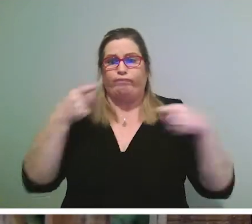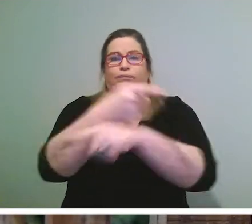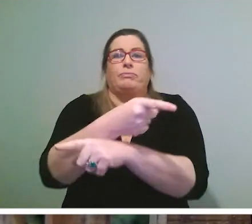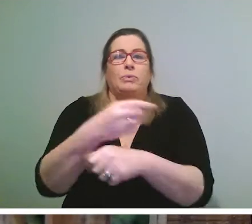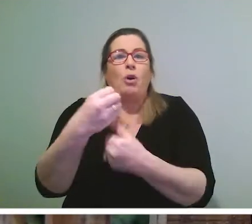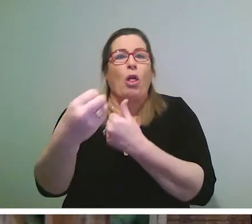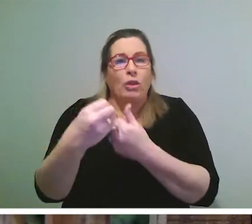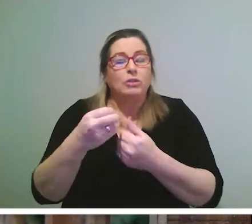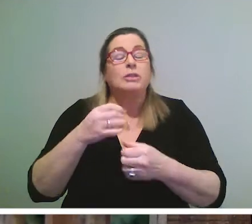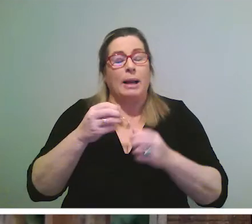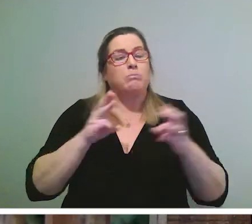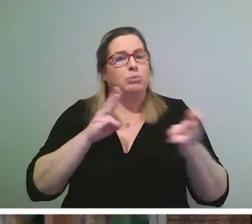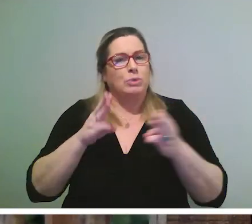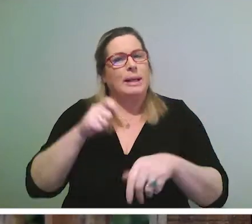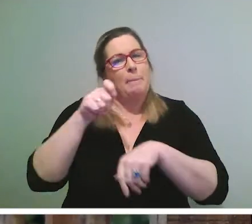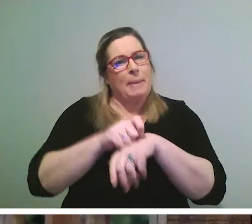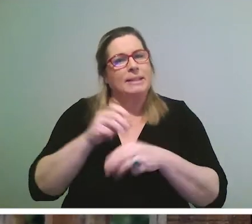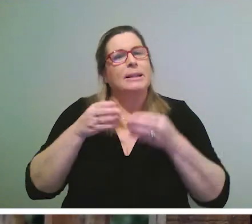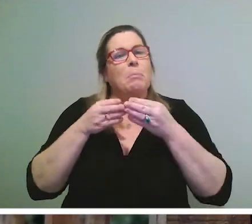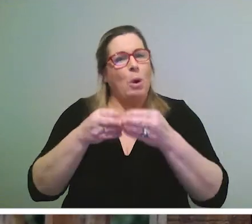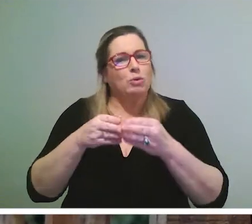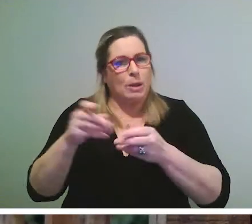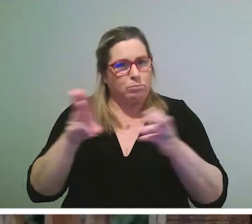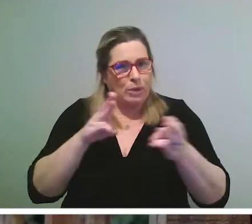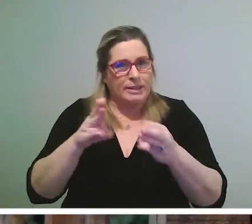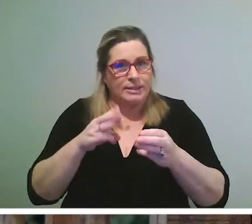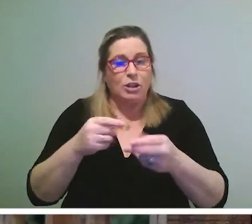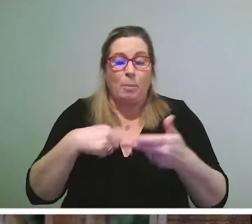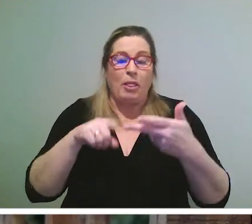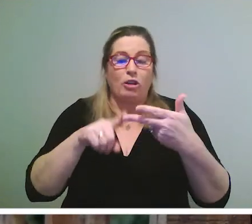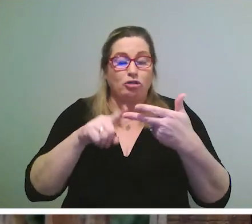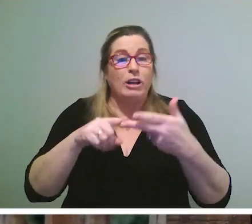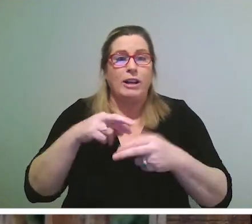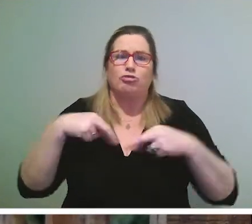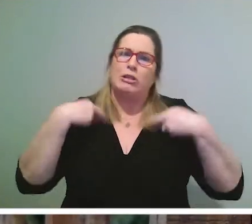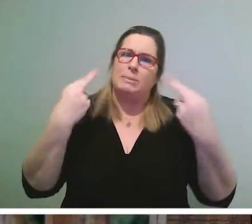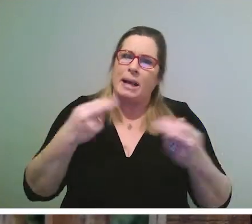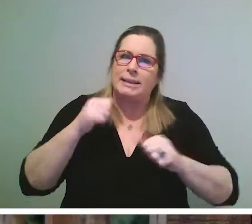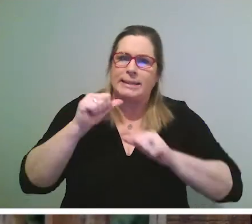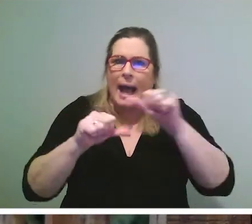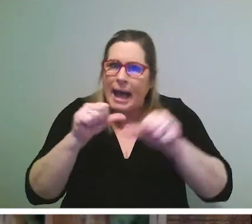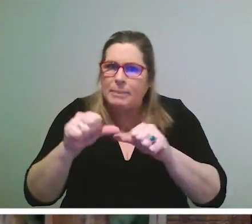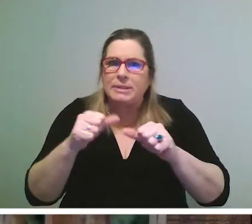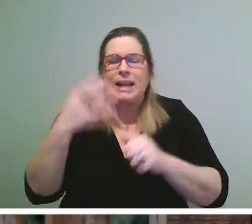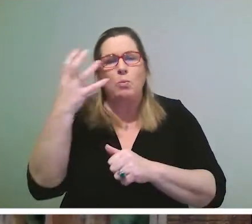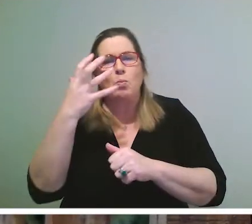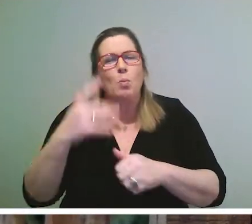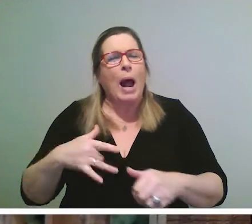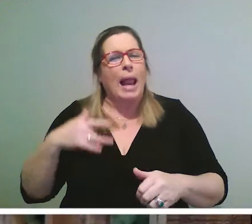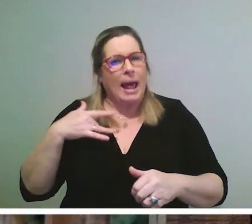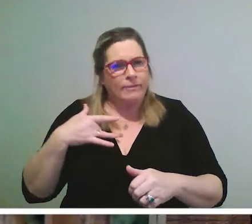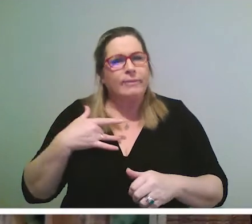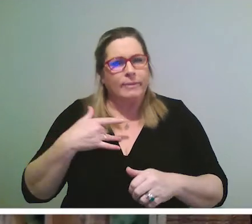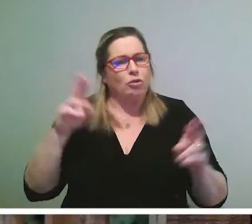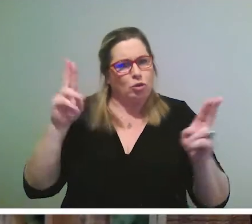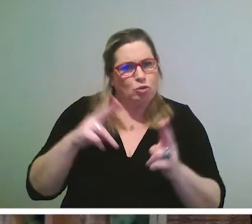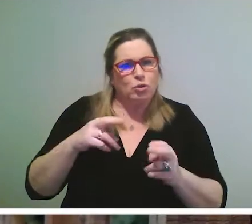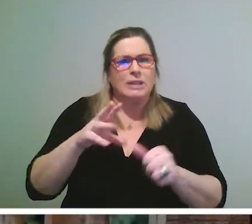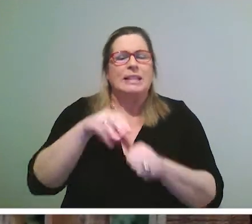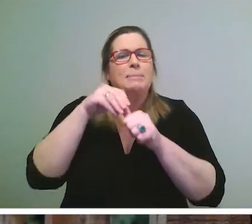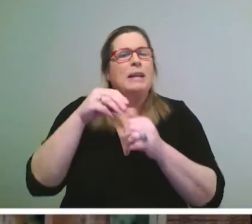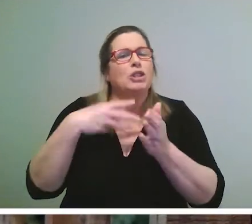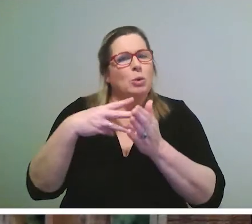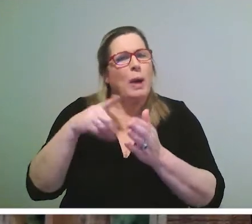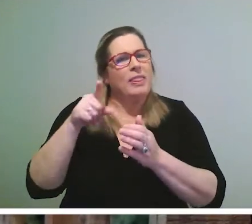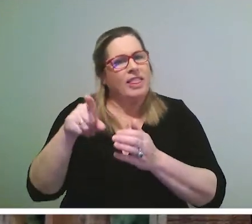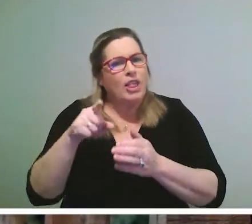to practice best boating practices. Number three, respect farm animals and wildlife. Keep the disturbance of wildlife to a minimum, especially during